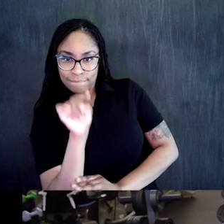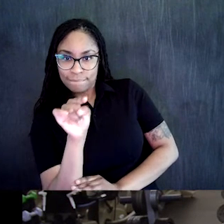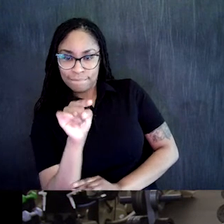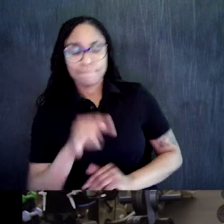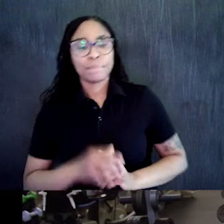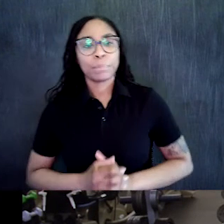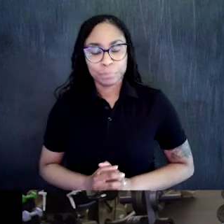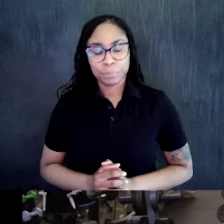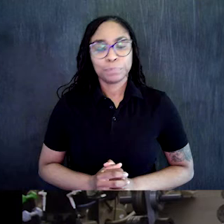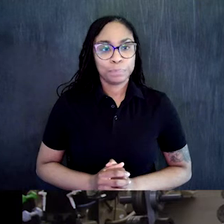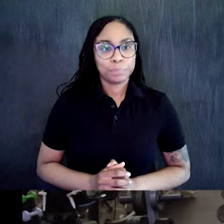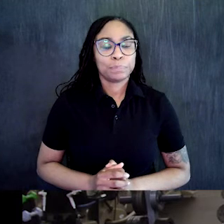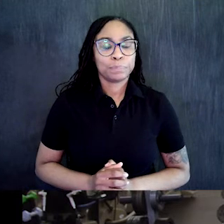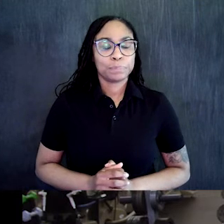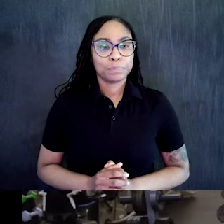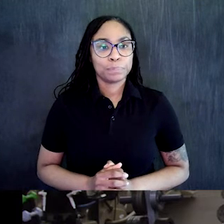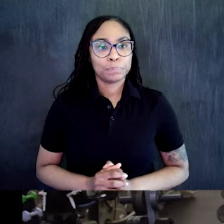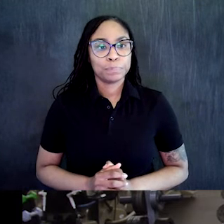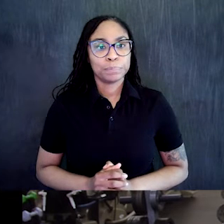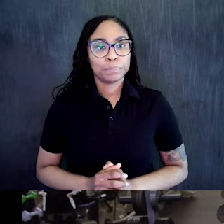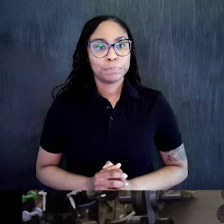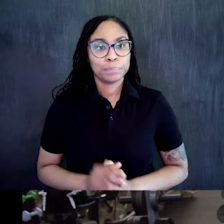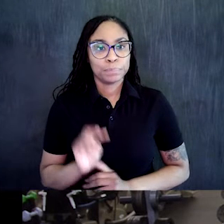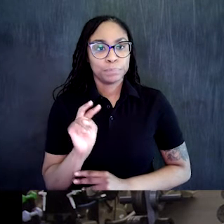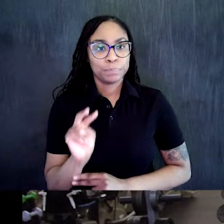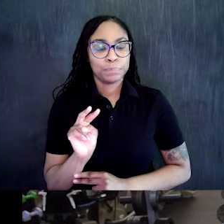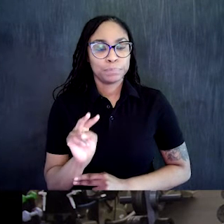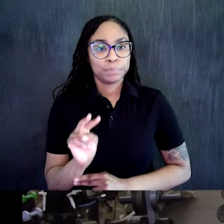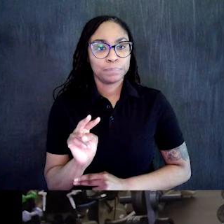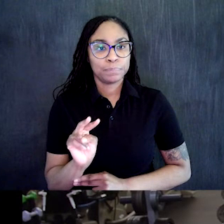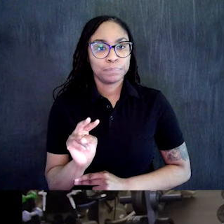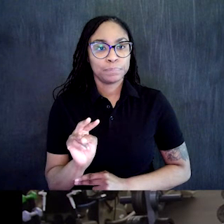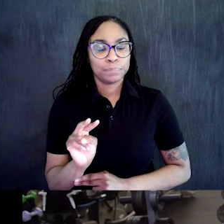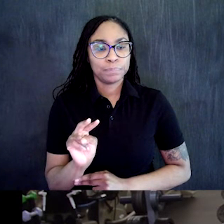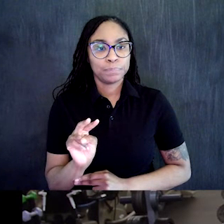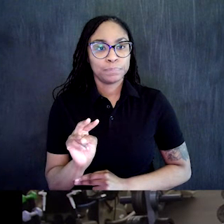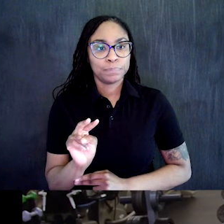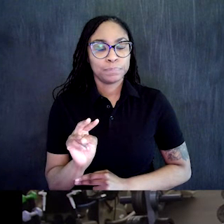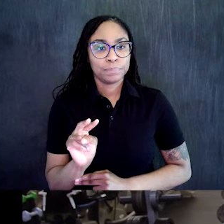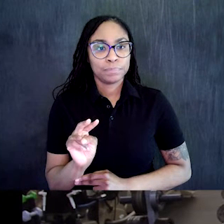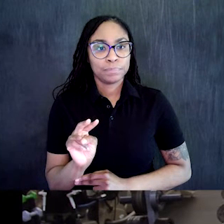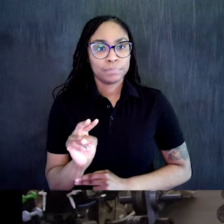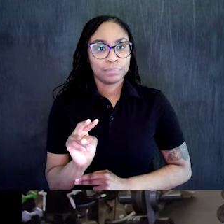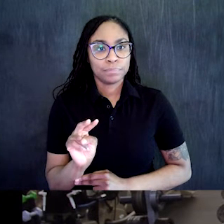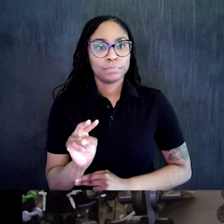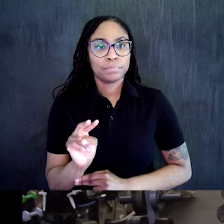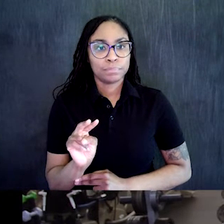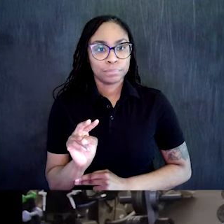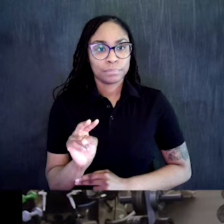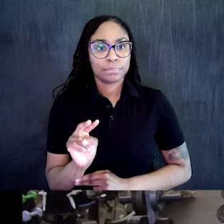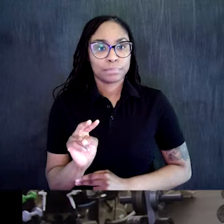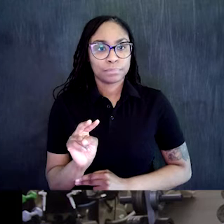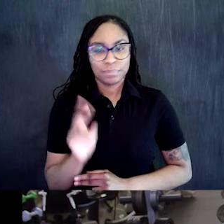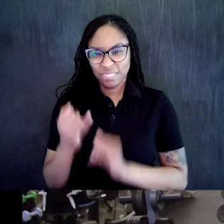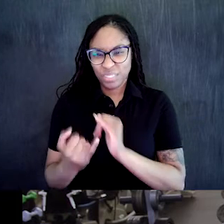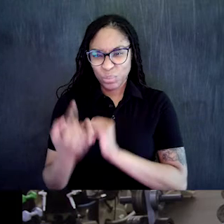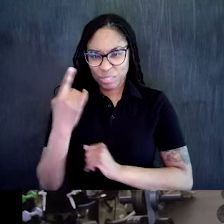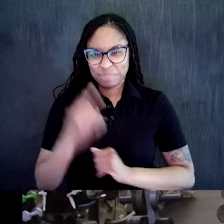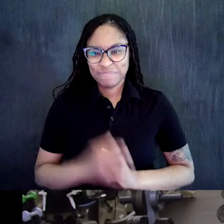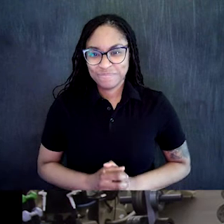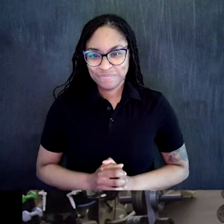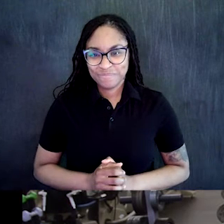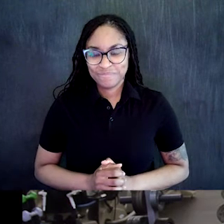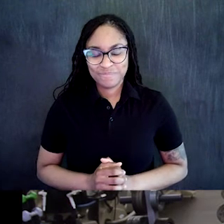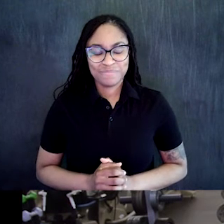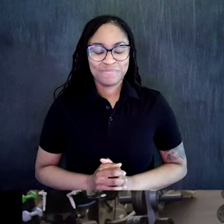dropping down and then coming back. So as we step, making sure it's a big step to shift your weight over, keeping the other leg nice